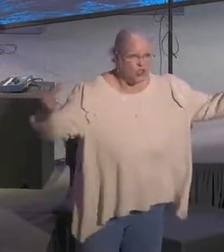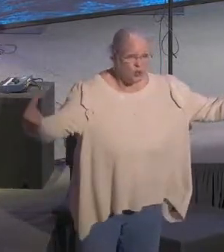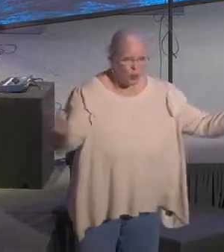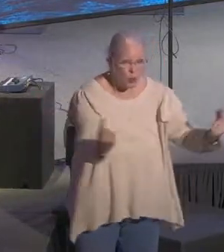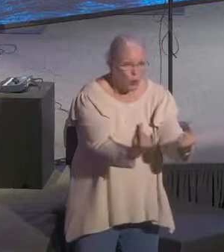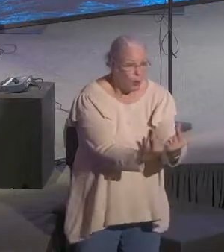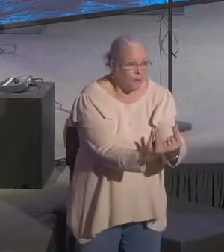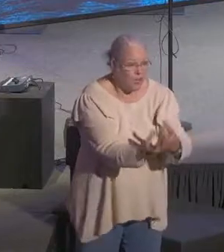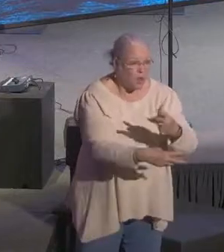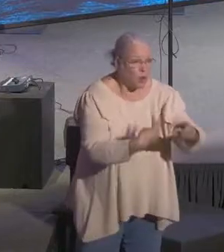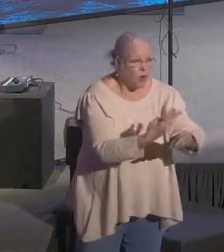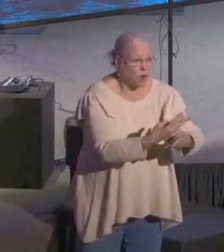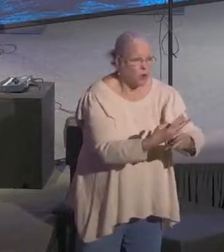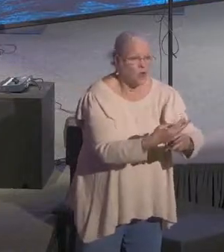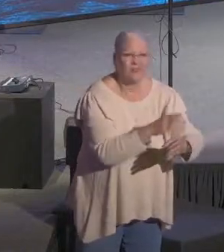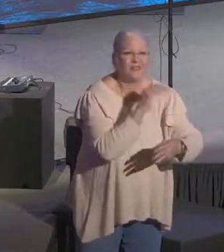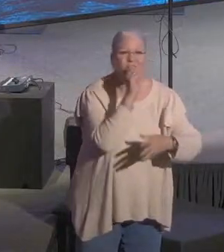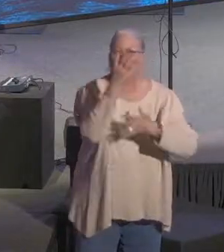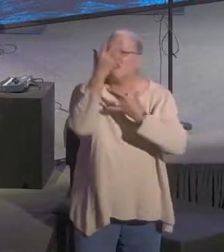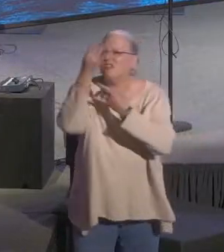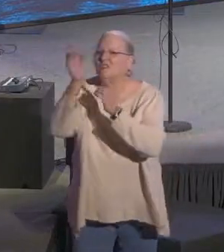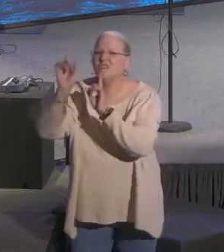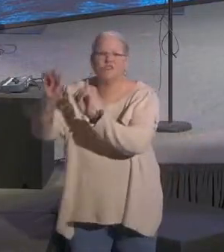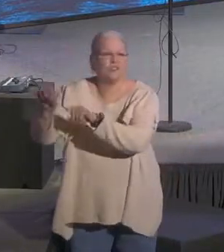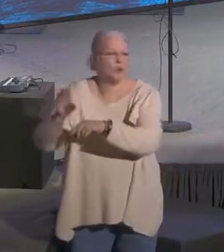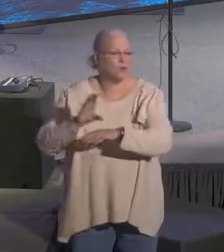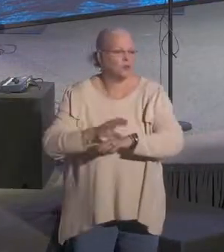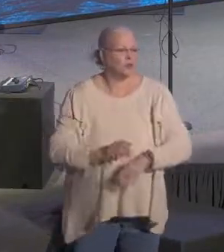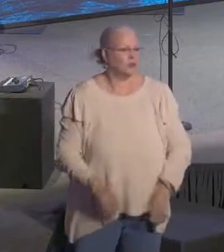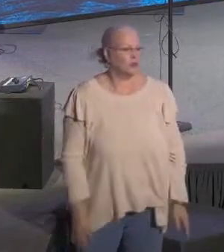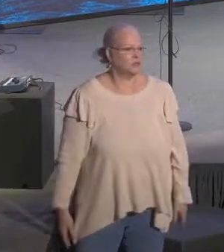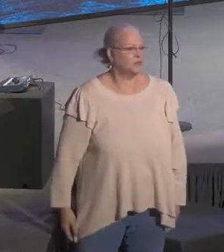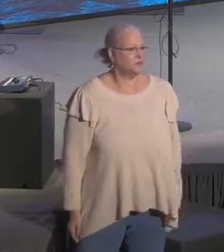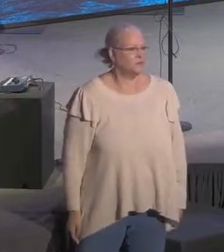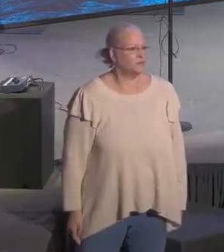people, don't have any interest in attending church at all.